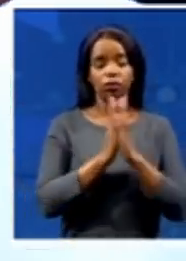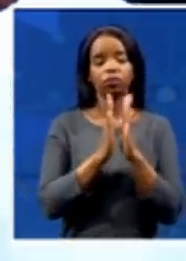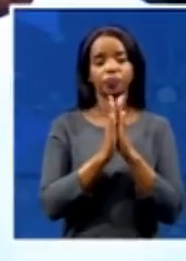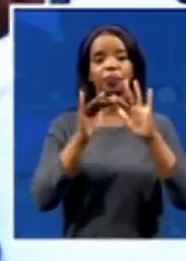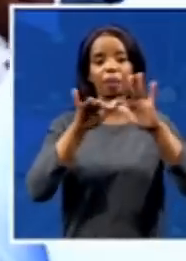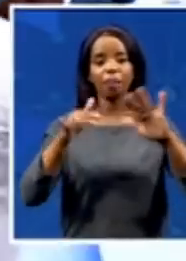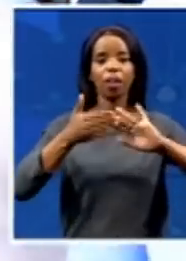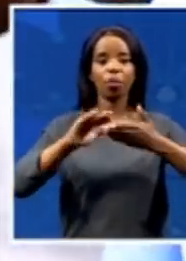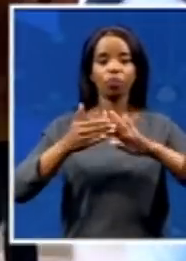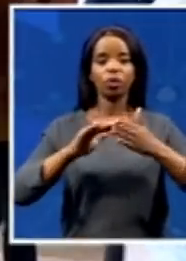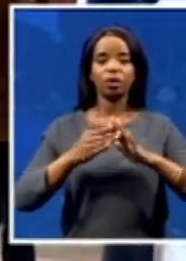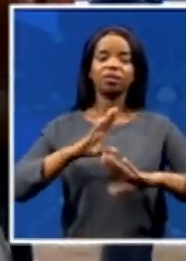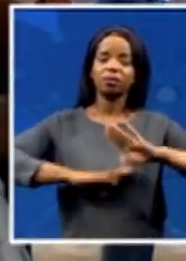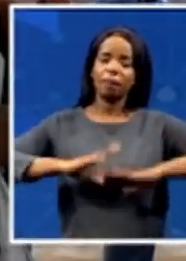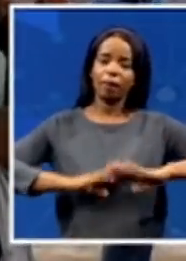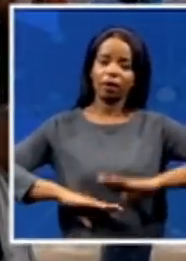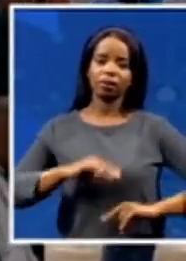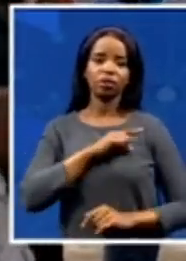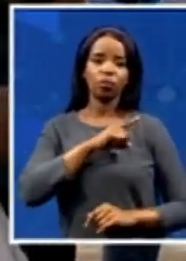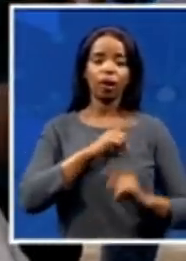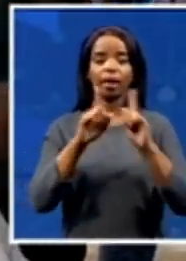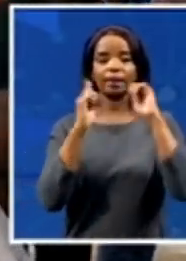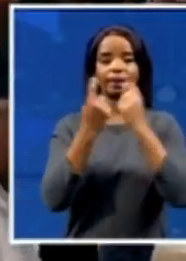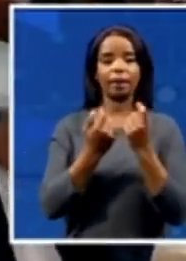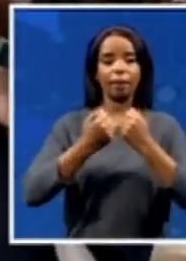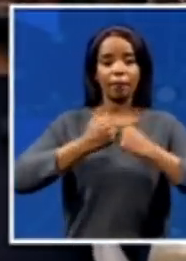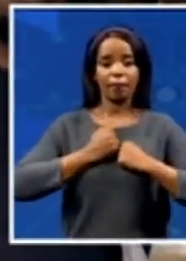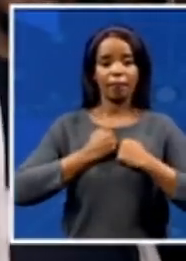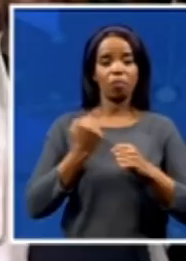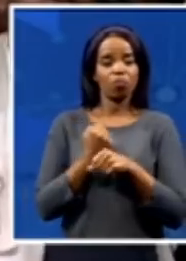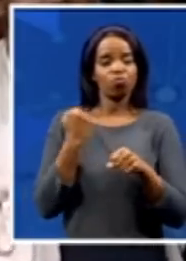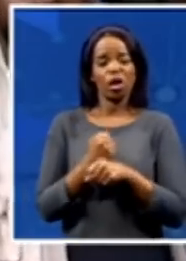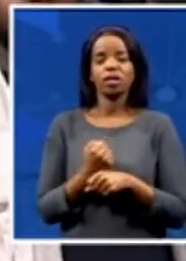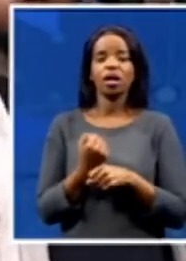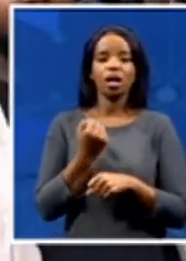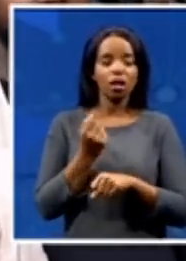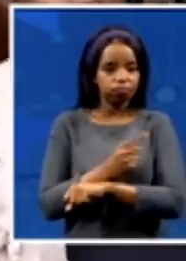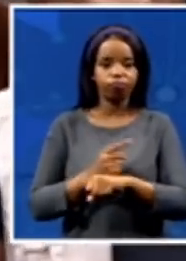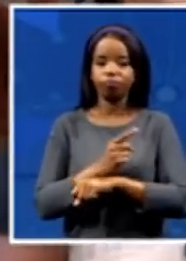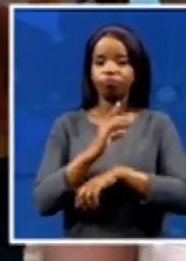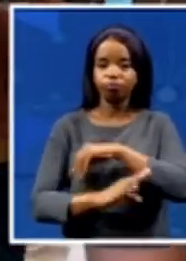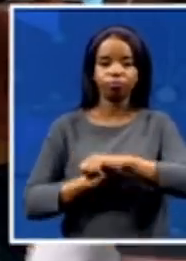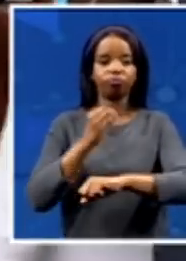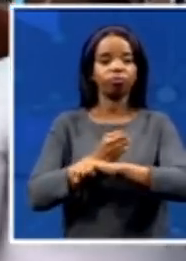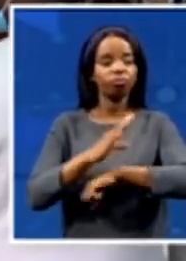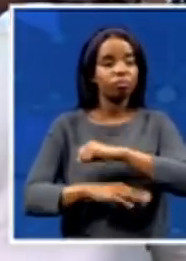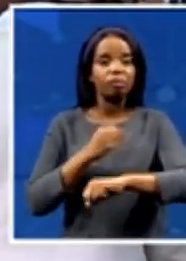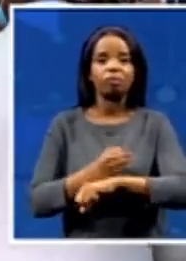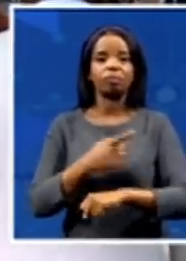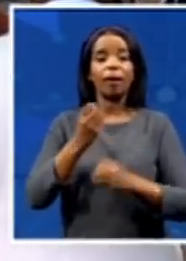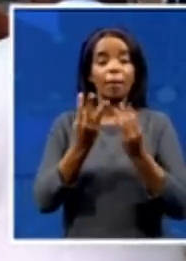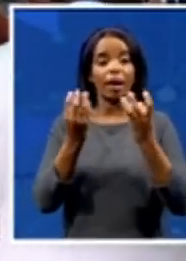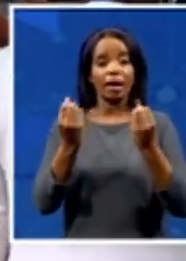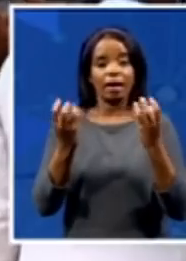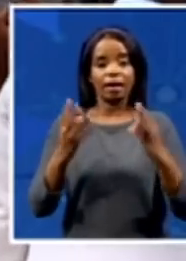in many areas. Even the mayor doesn't have water in the area where he lives. So we are expecting our teams to try their level